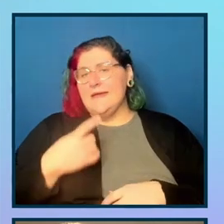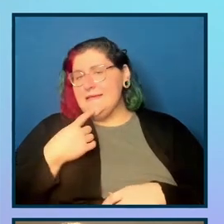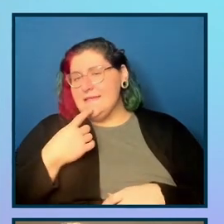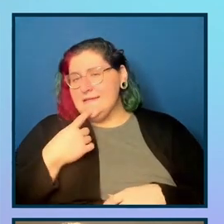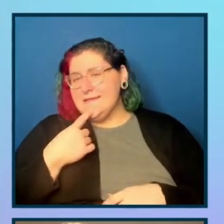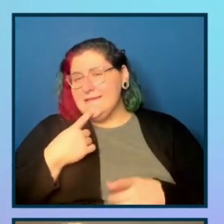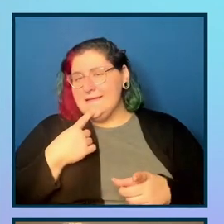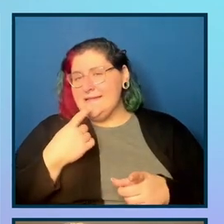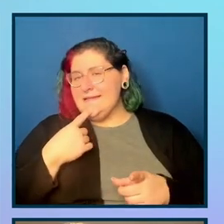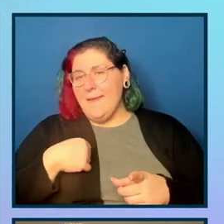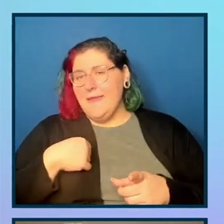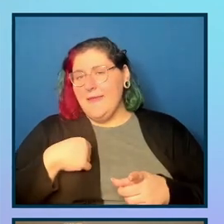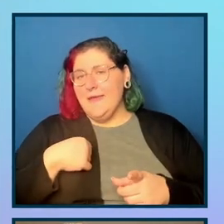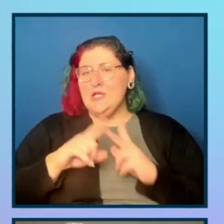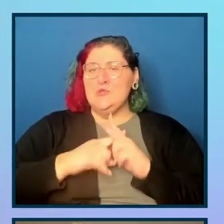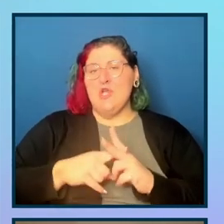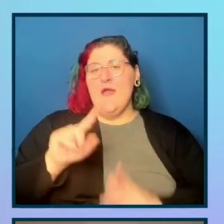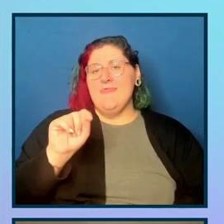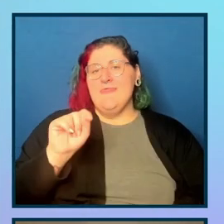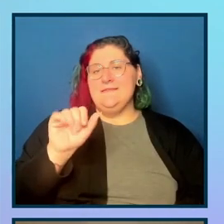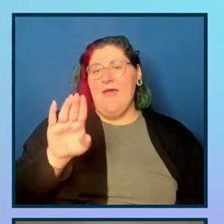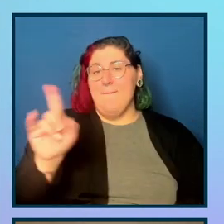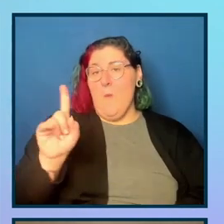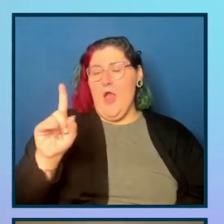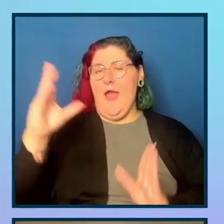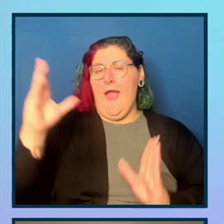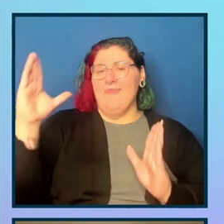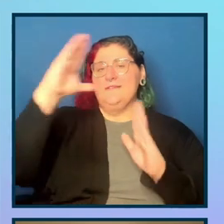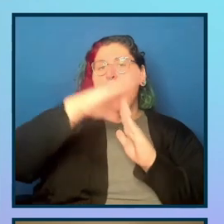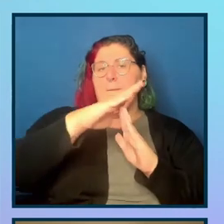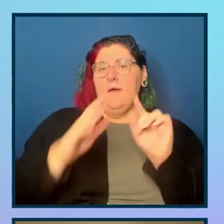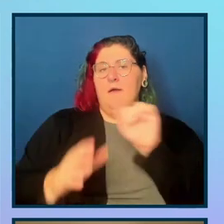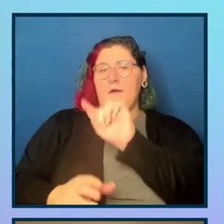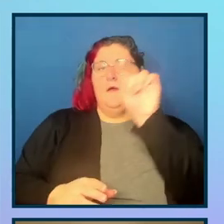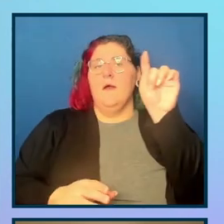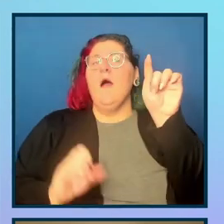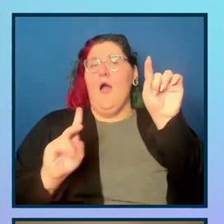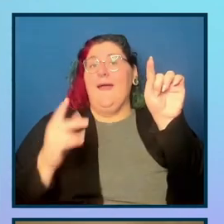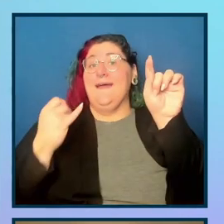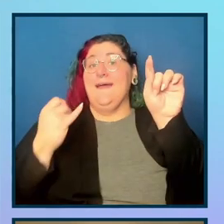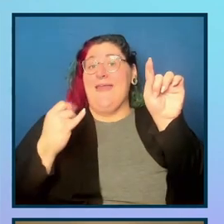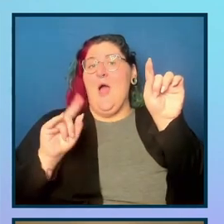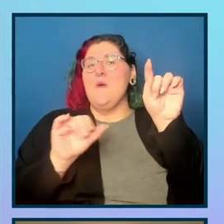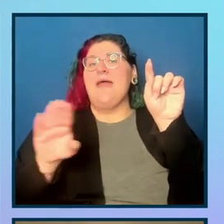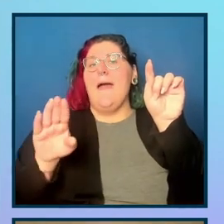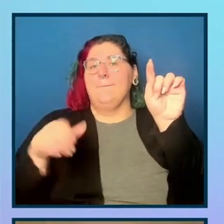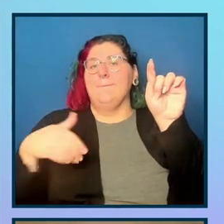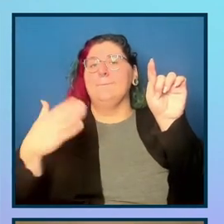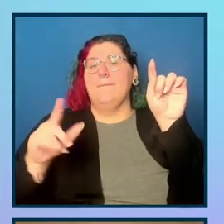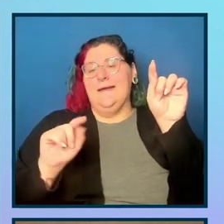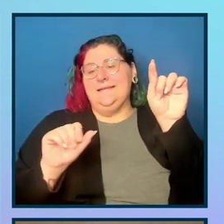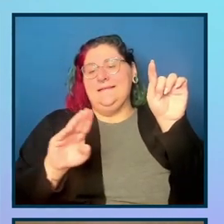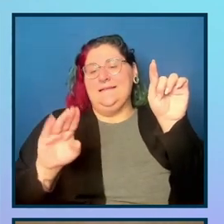start the, uh, the tabbing at the top of the document. So I'm going to do that. Um, now we're tabbing. And so what's happening on the screen is in the dev tools, it's